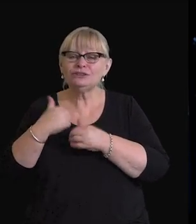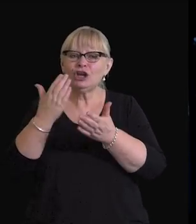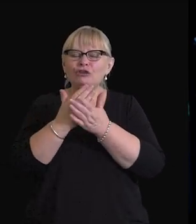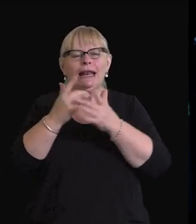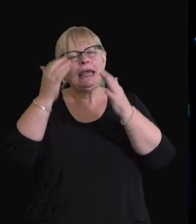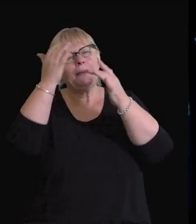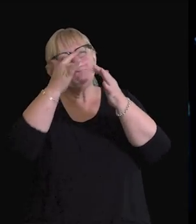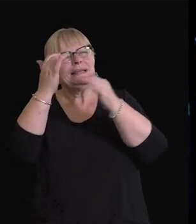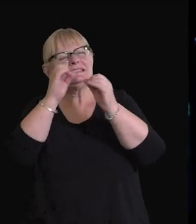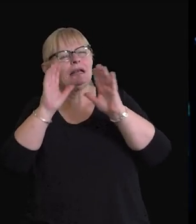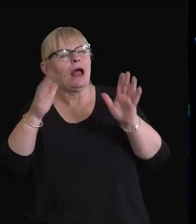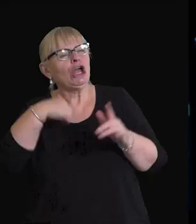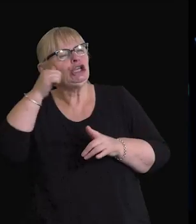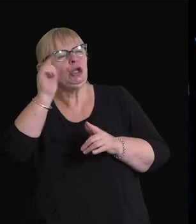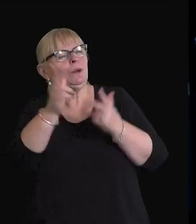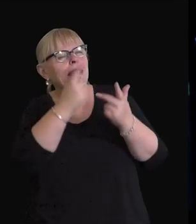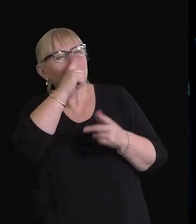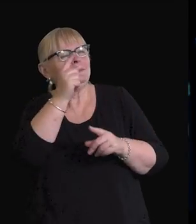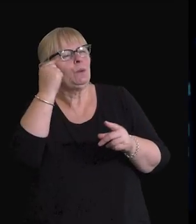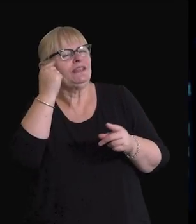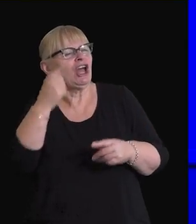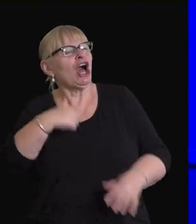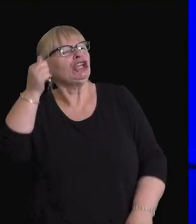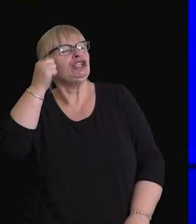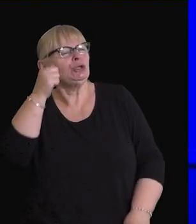mystical insight directly into other people's minds.